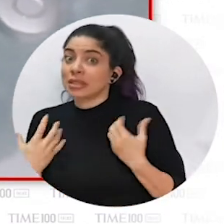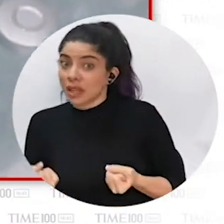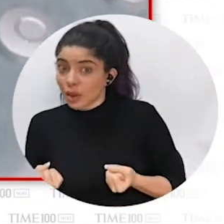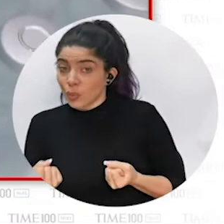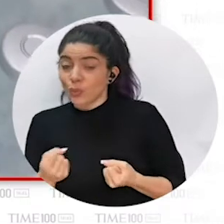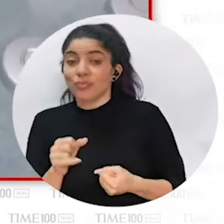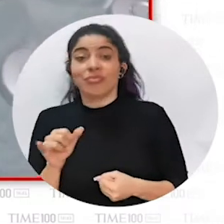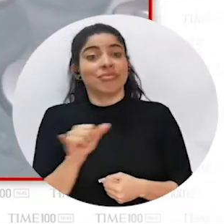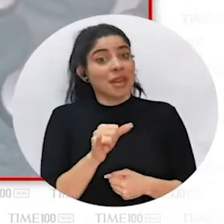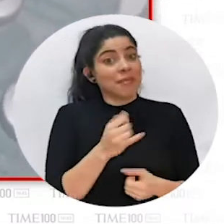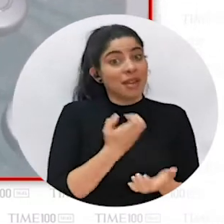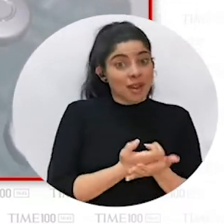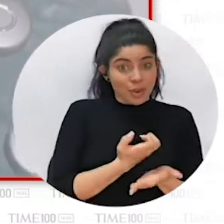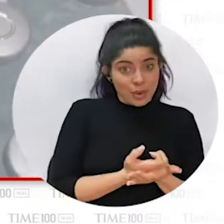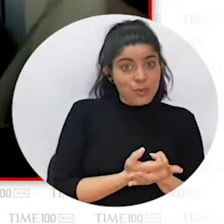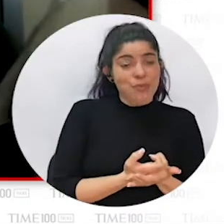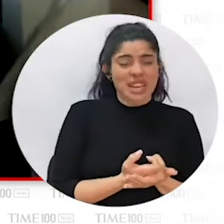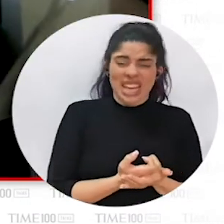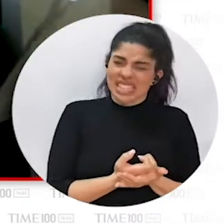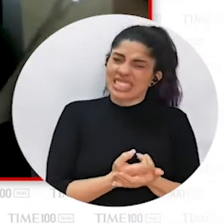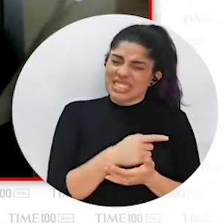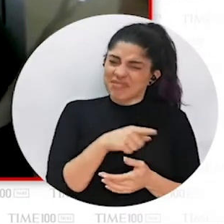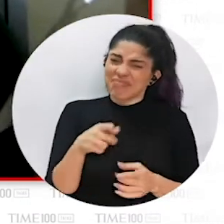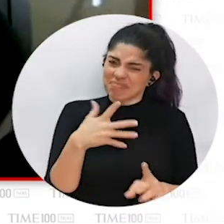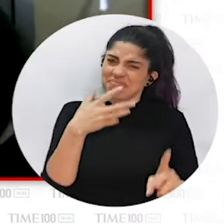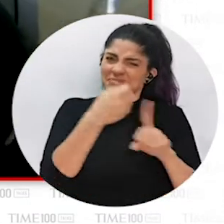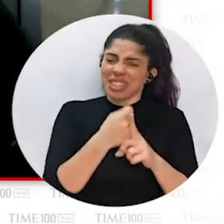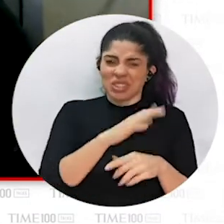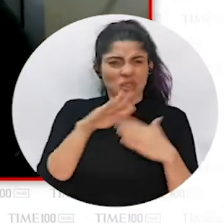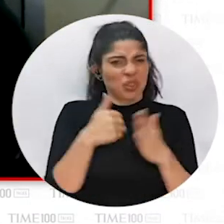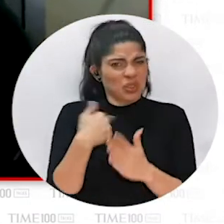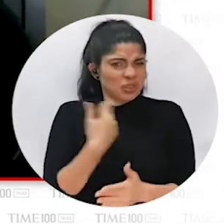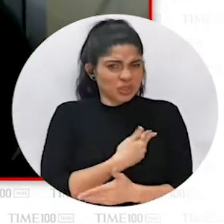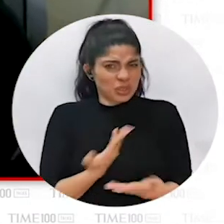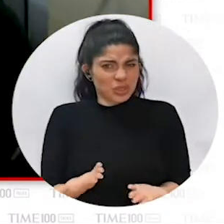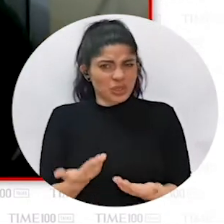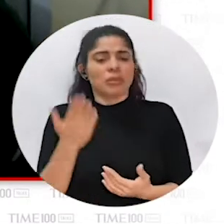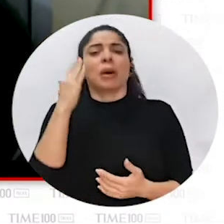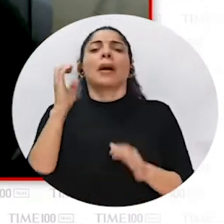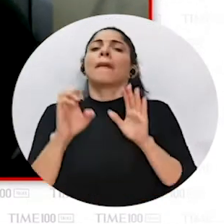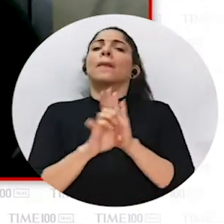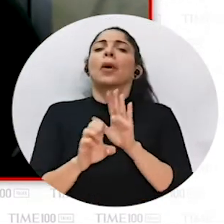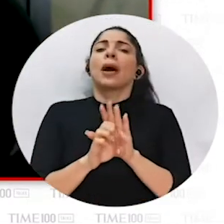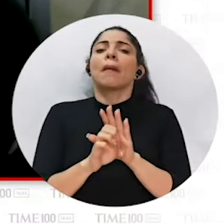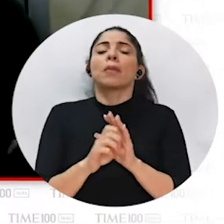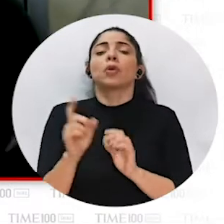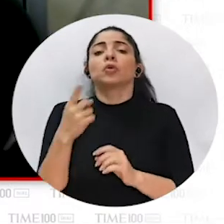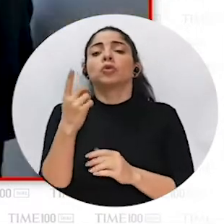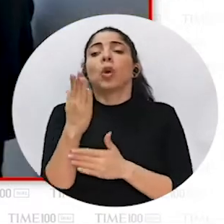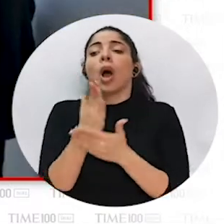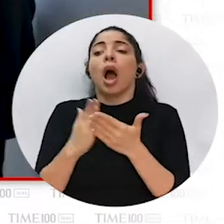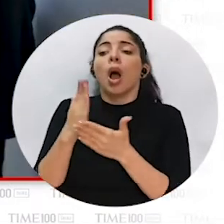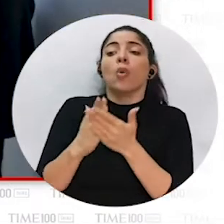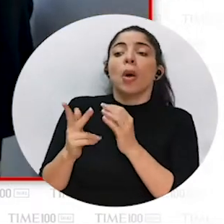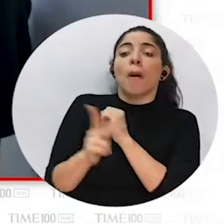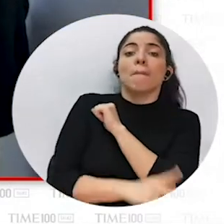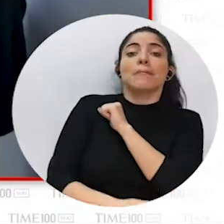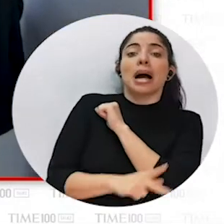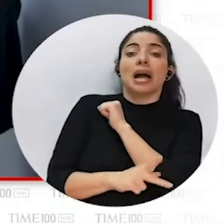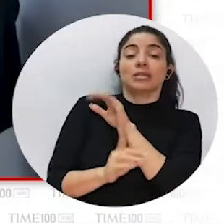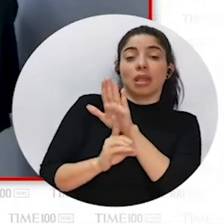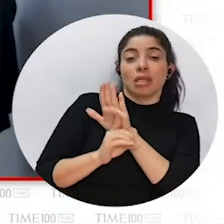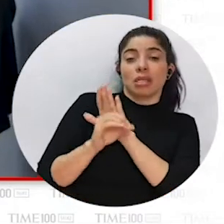not only of health, but also in terms of the economy, is going to affect all of us. Because, let's say, only a few